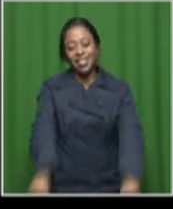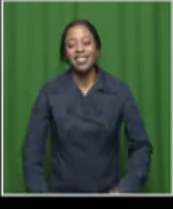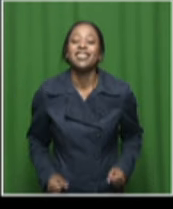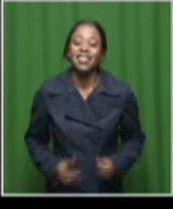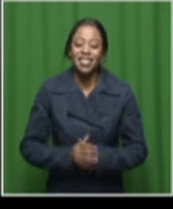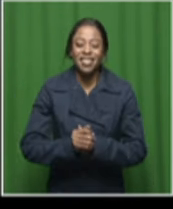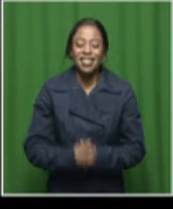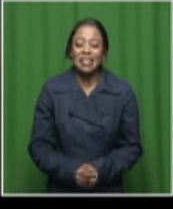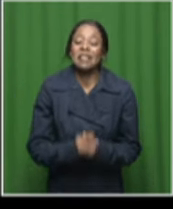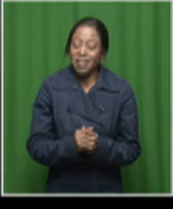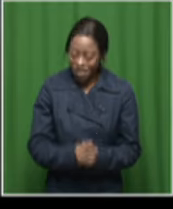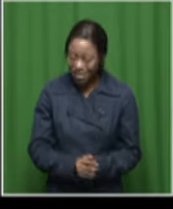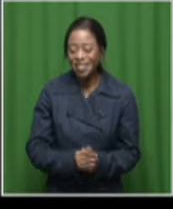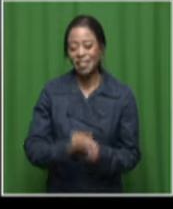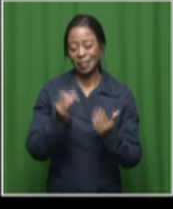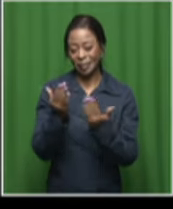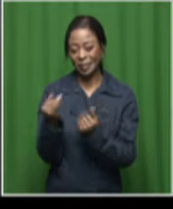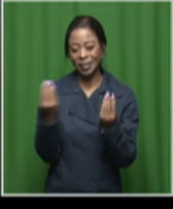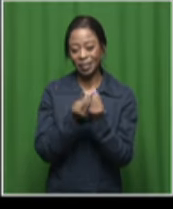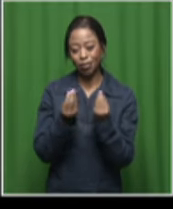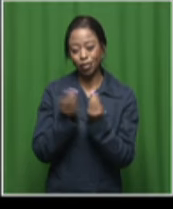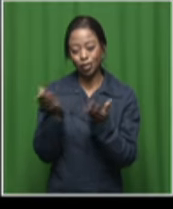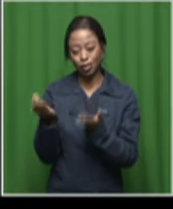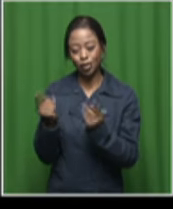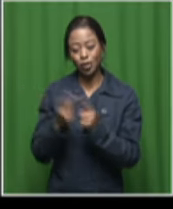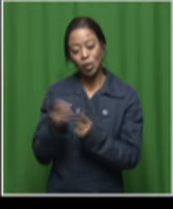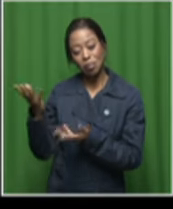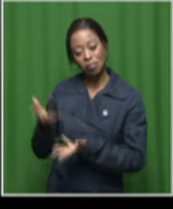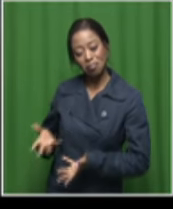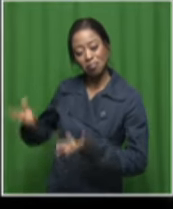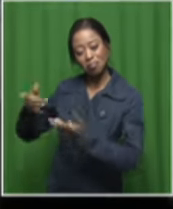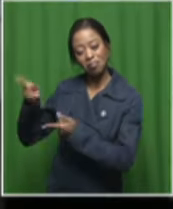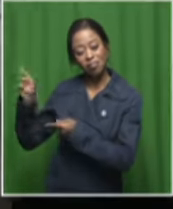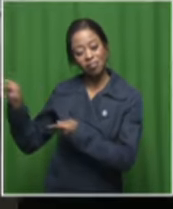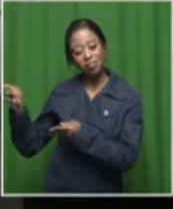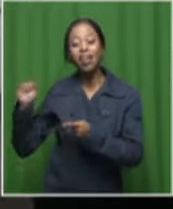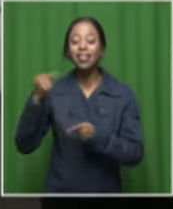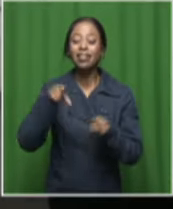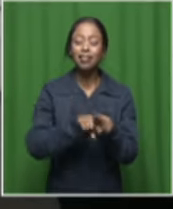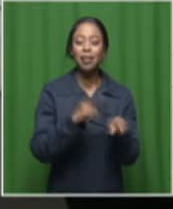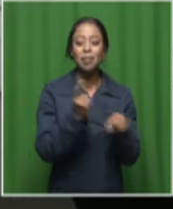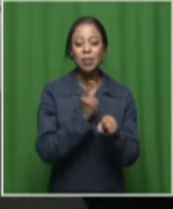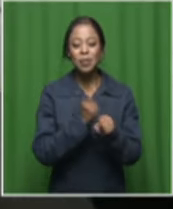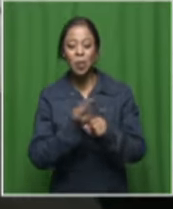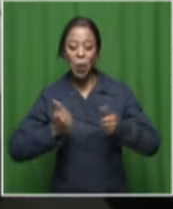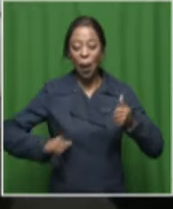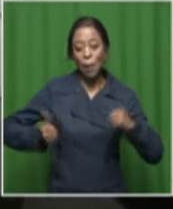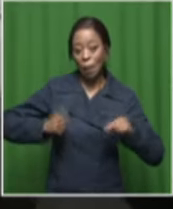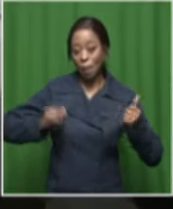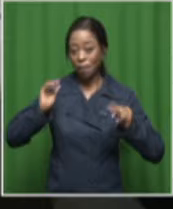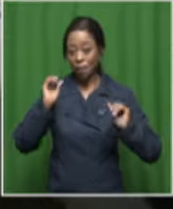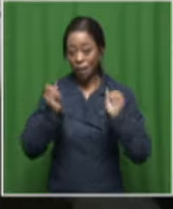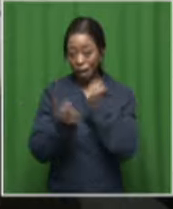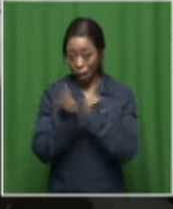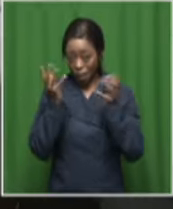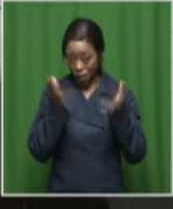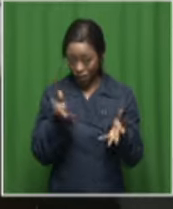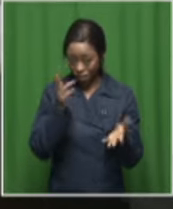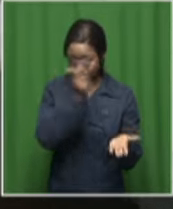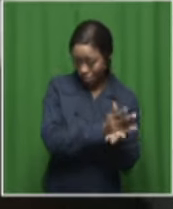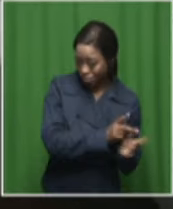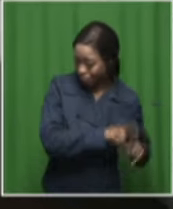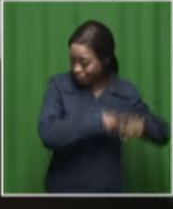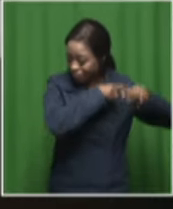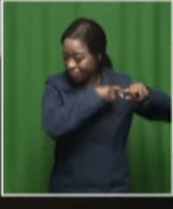Okay. So, that's what you can look forward to. And we are looking forward to a performance by you. Yes. So, we're going to park it.